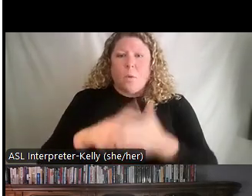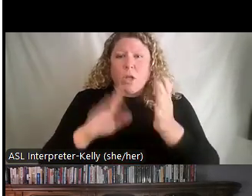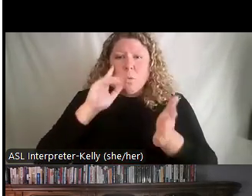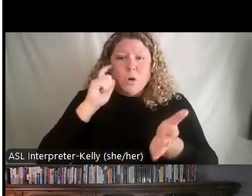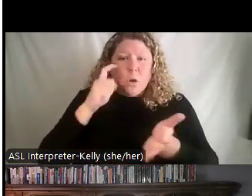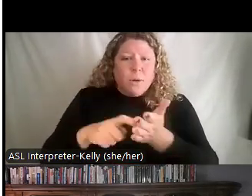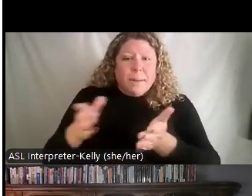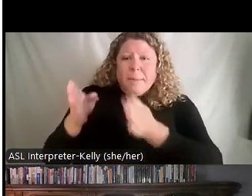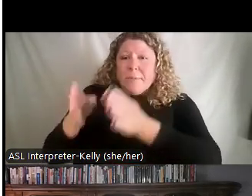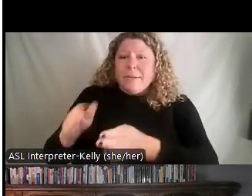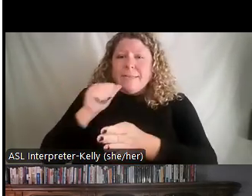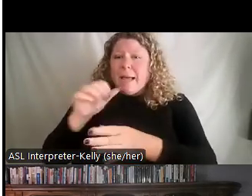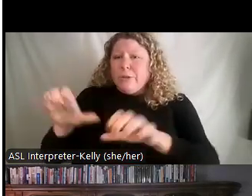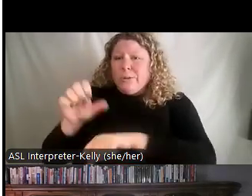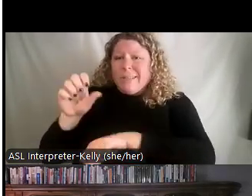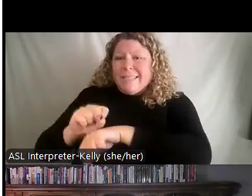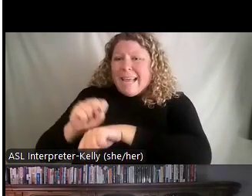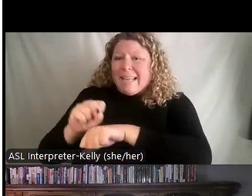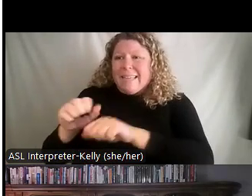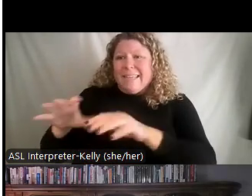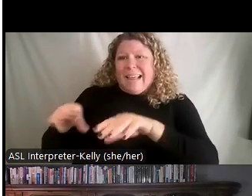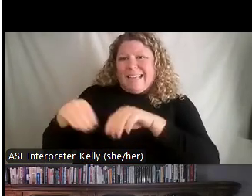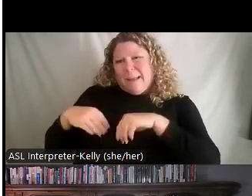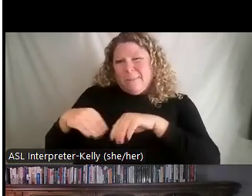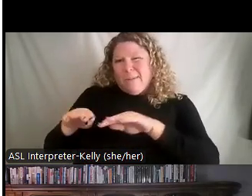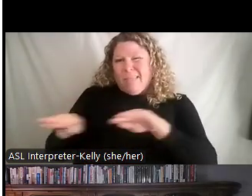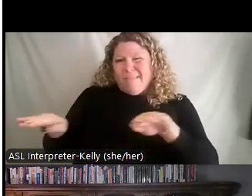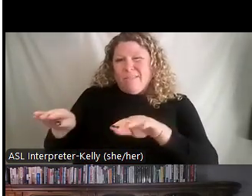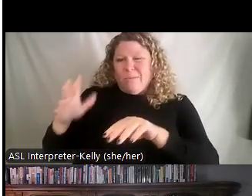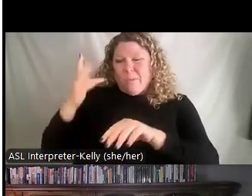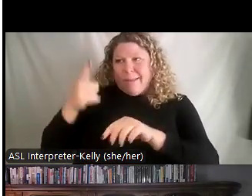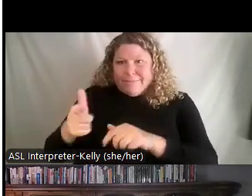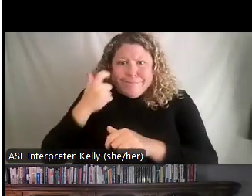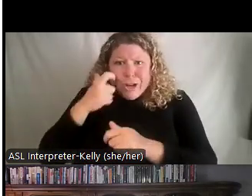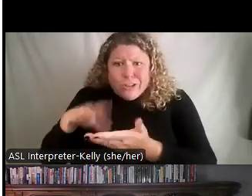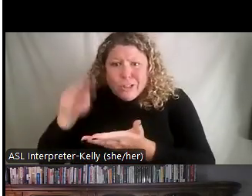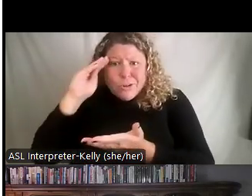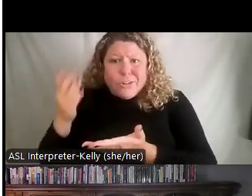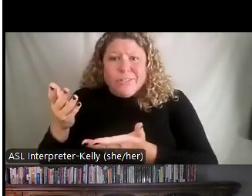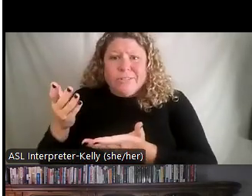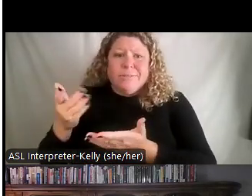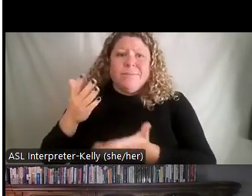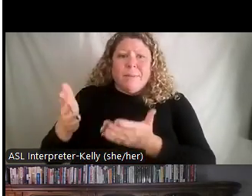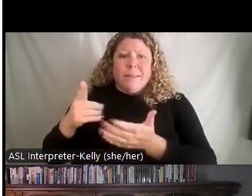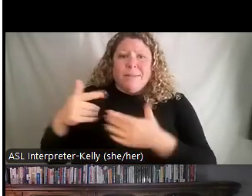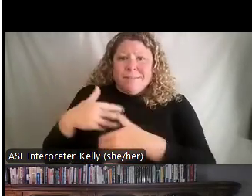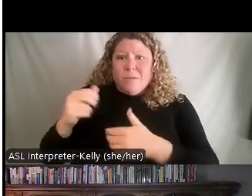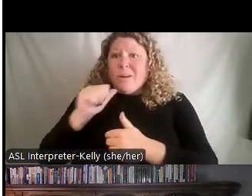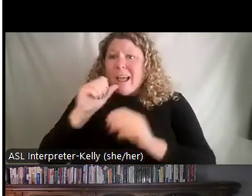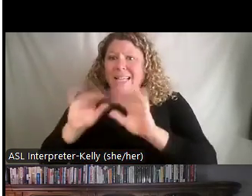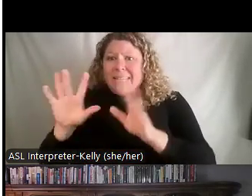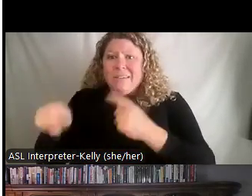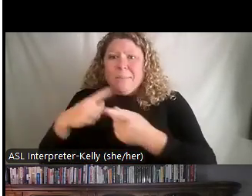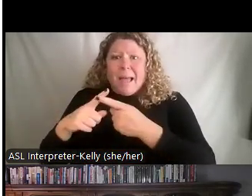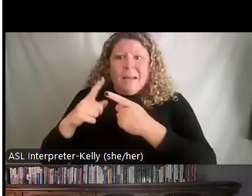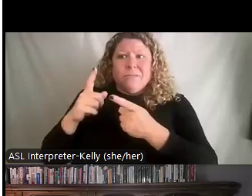task at the acceptable level because they're just learning. They're being intimidated by the task. They might be unclear about the directions. They'll procrastinate or